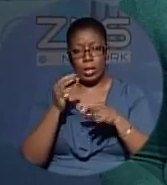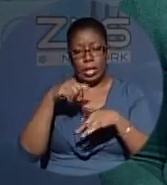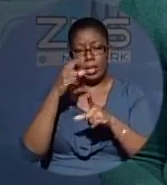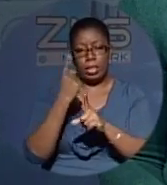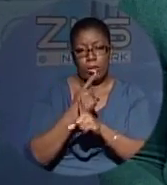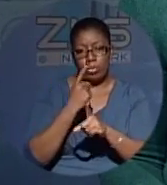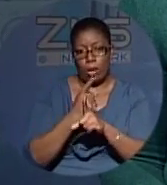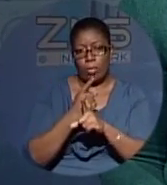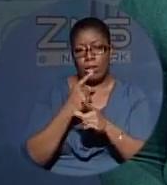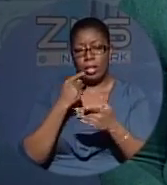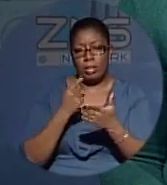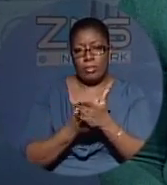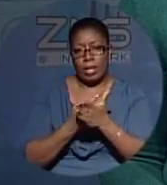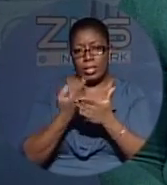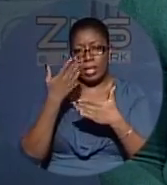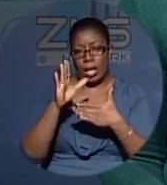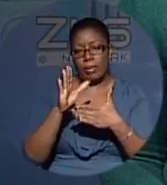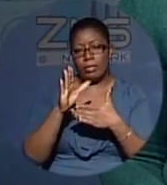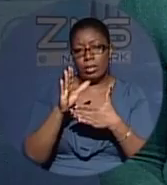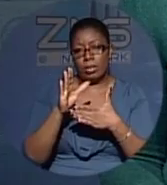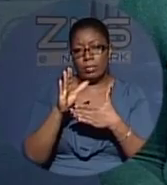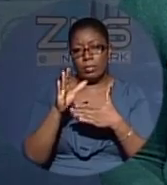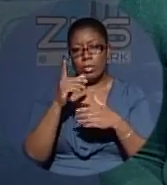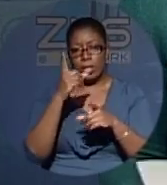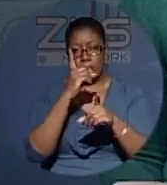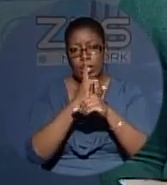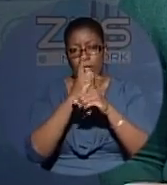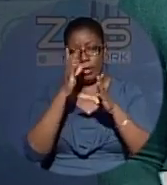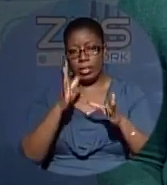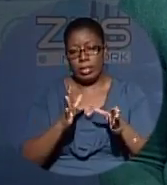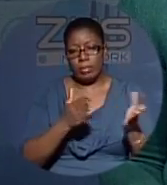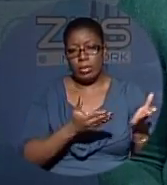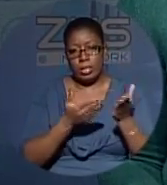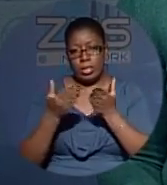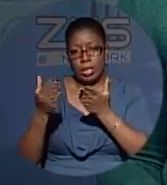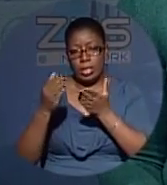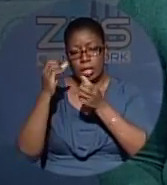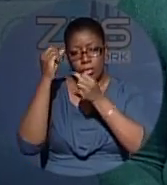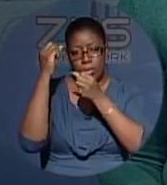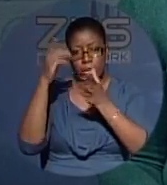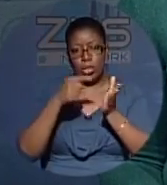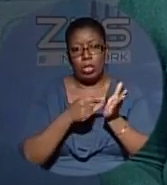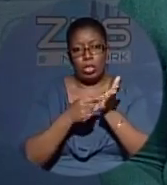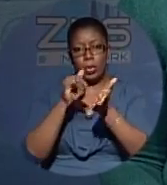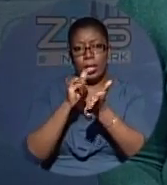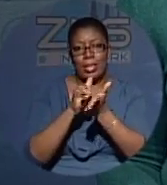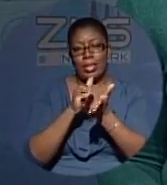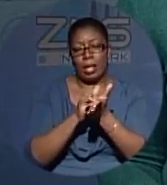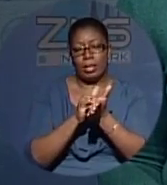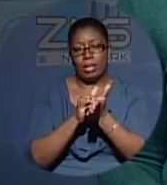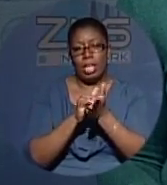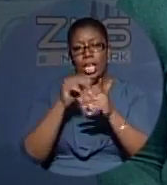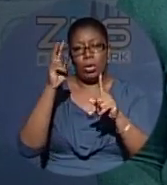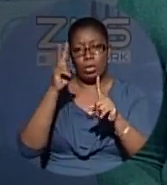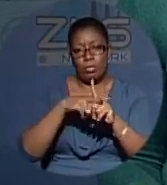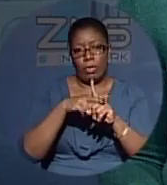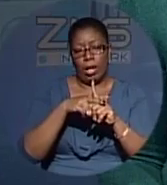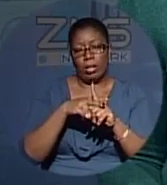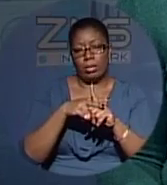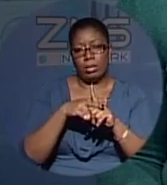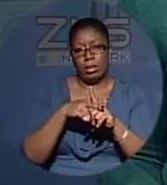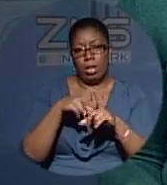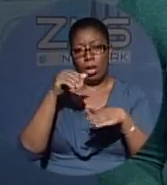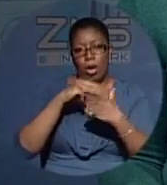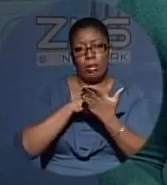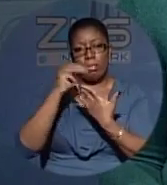facts and that after the defendant's attorney, Ramona Farkasen, presented documentation showing that the charge was filed on March 4th this